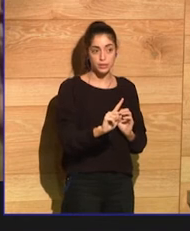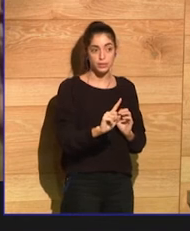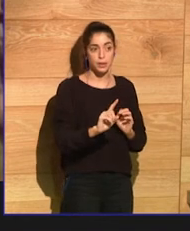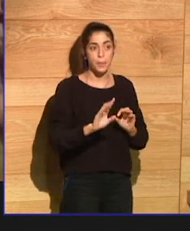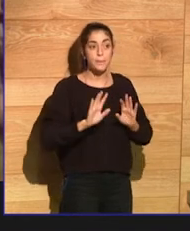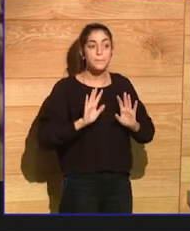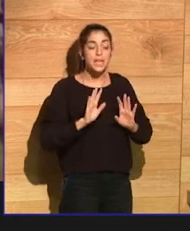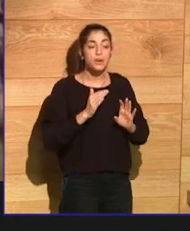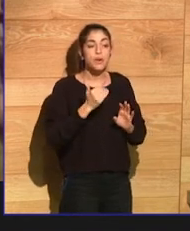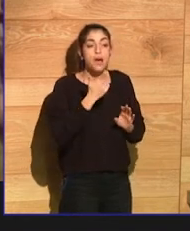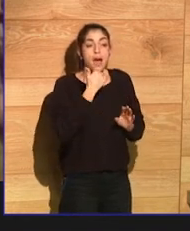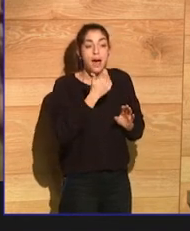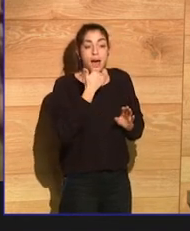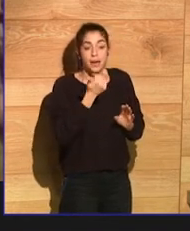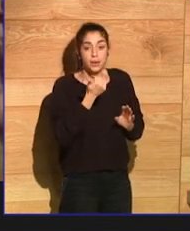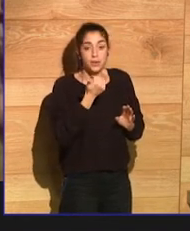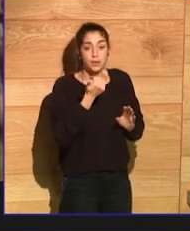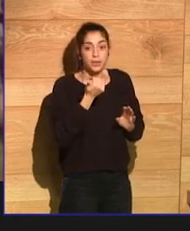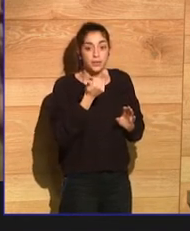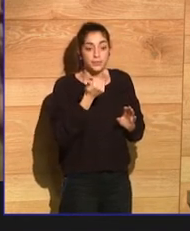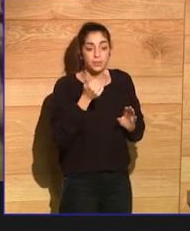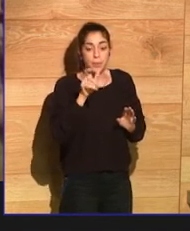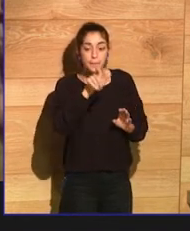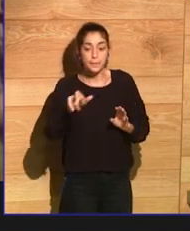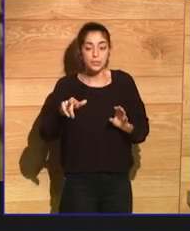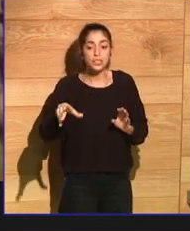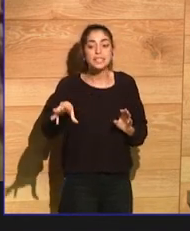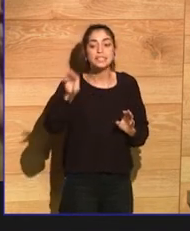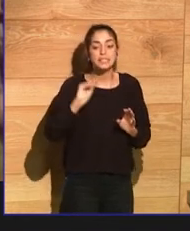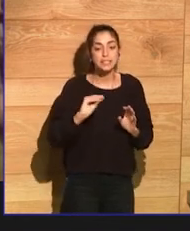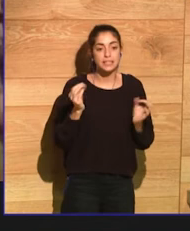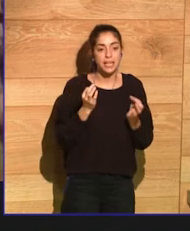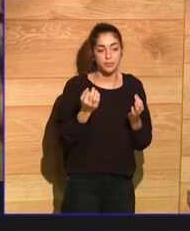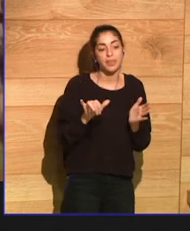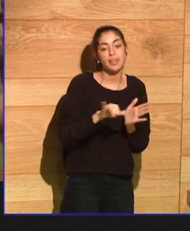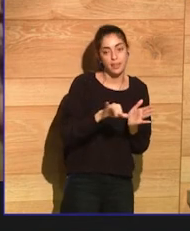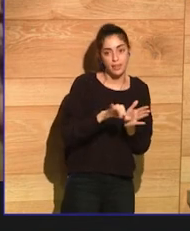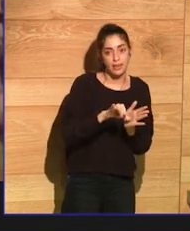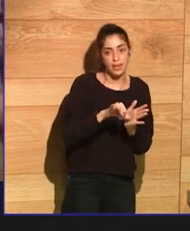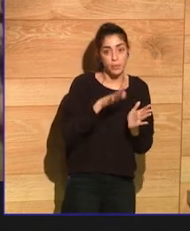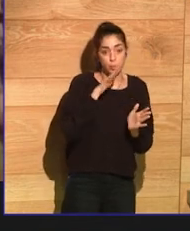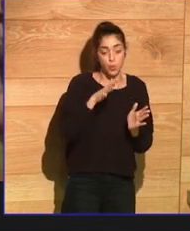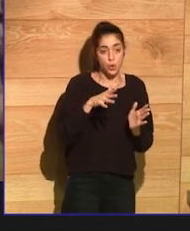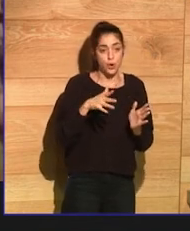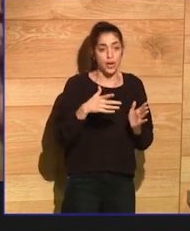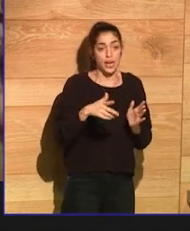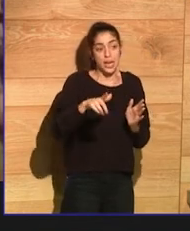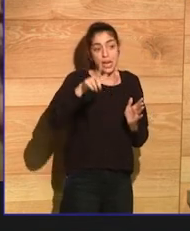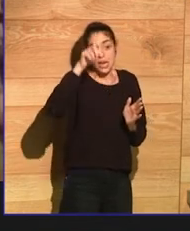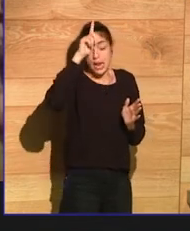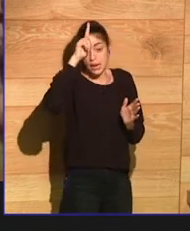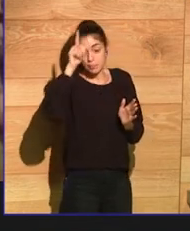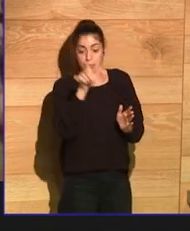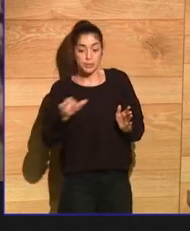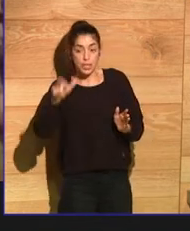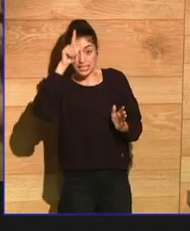for the surplus Germans, it was Mein Kampf. And for the conquistadors,